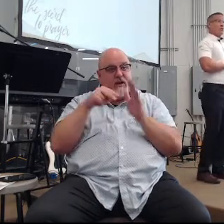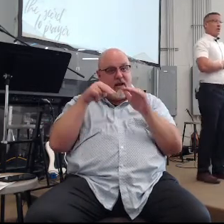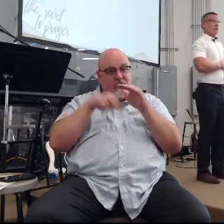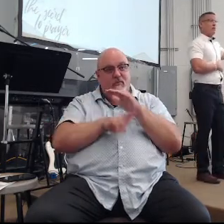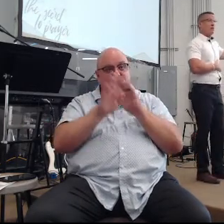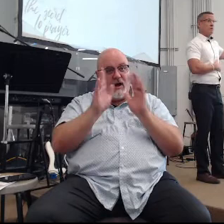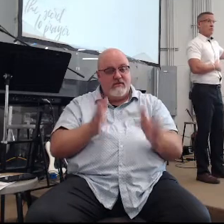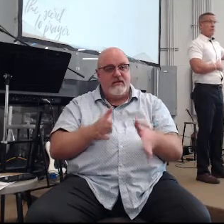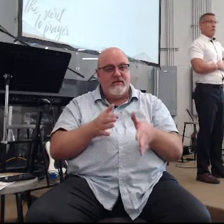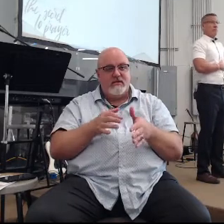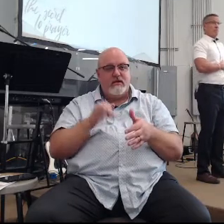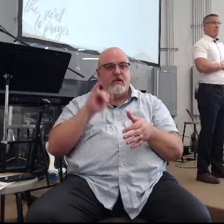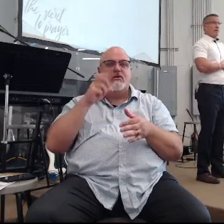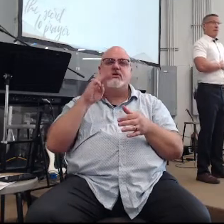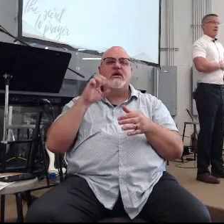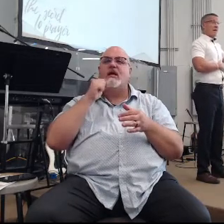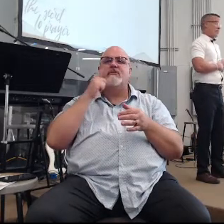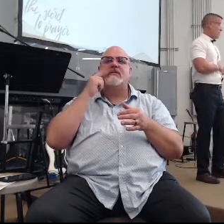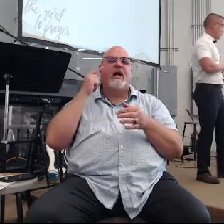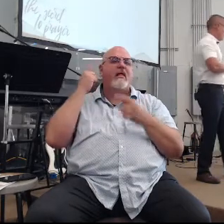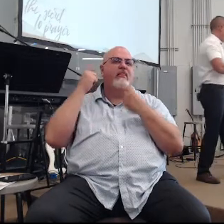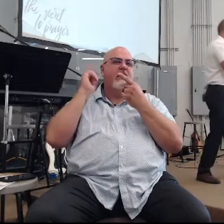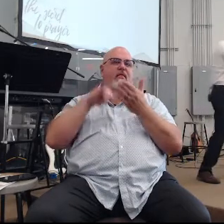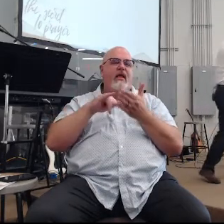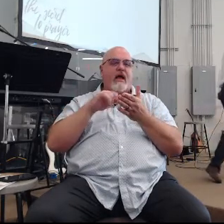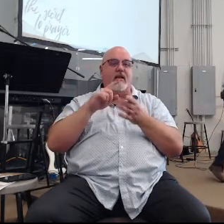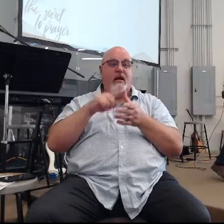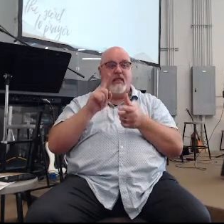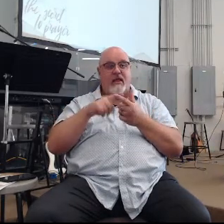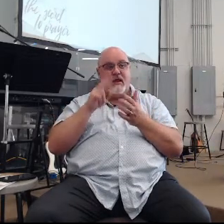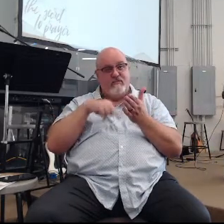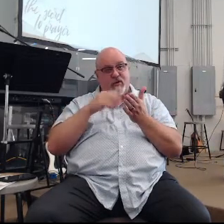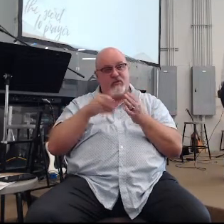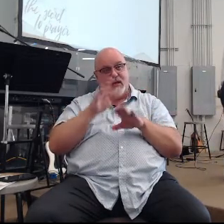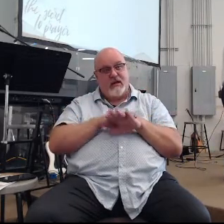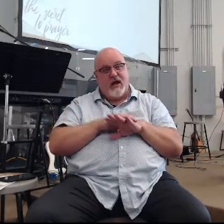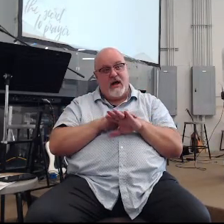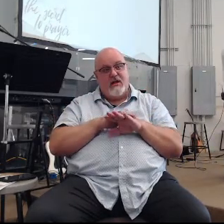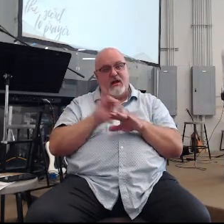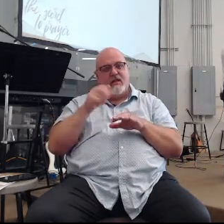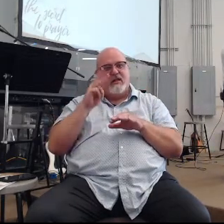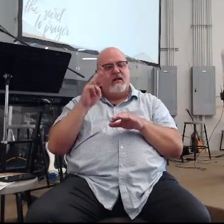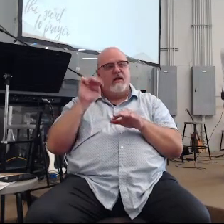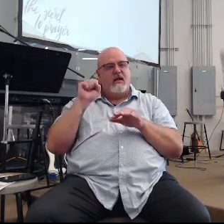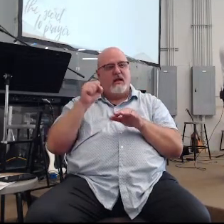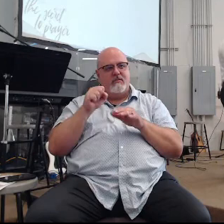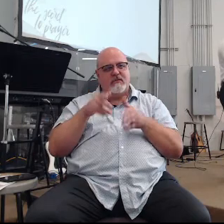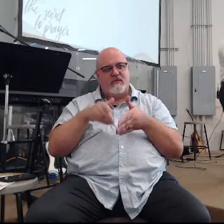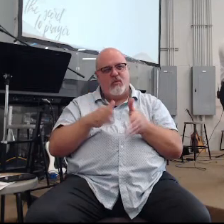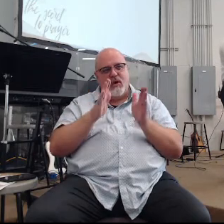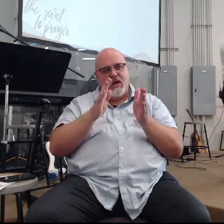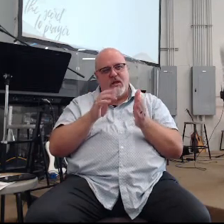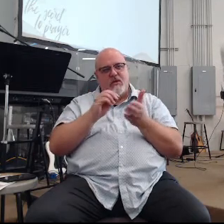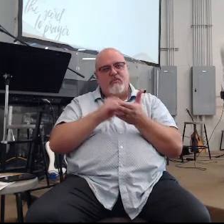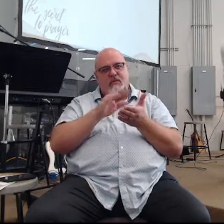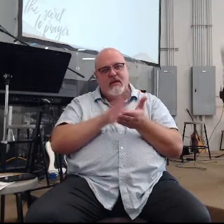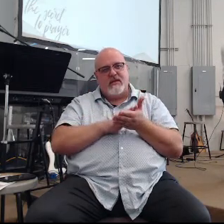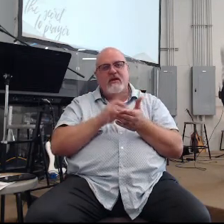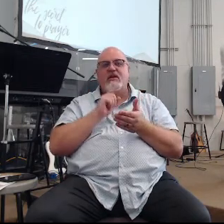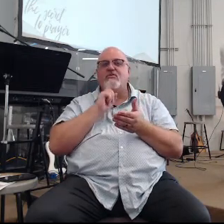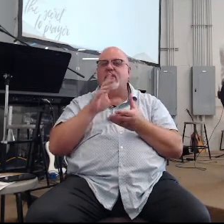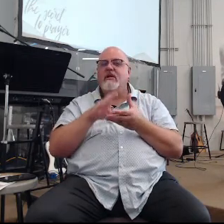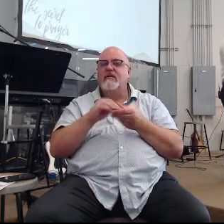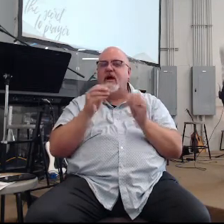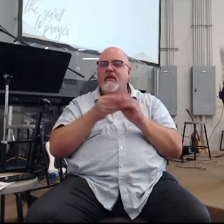James didn't think so right and then if you read on in James even the way James puts that in there he's really